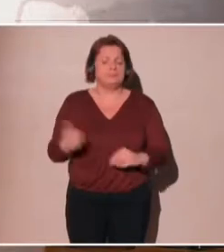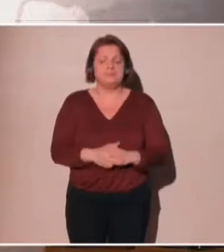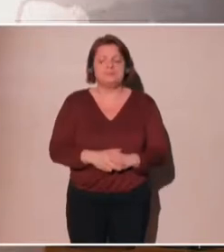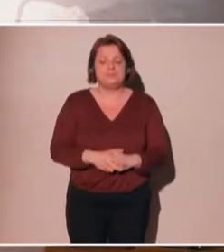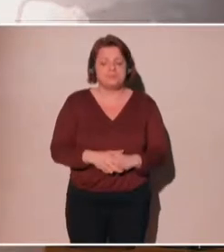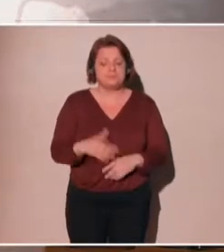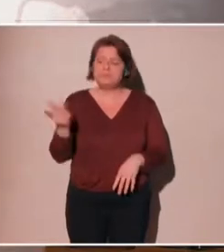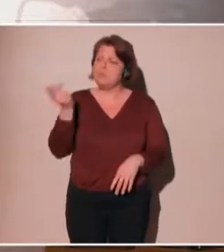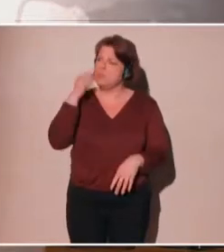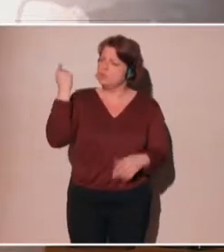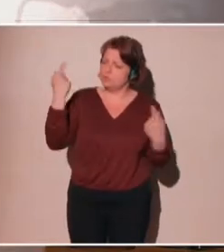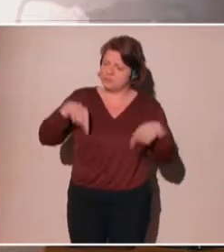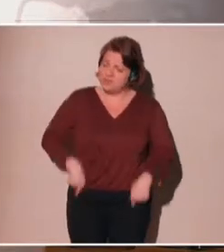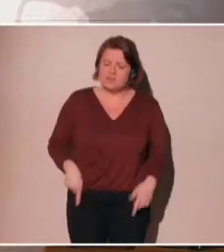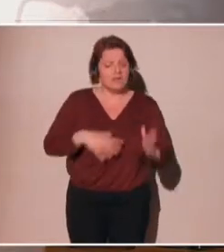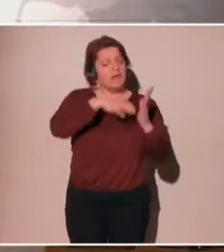Minister,